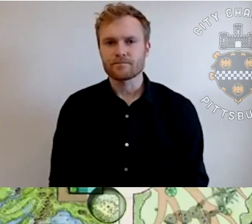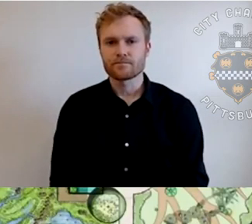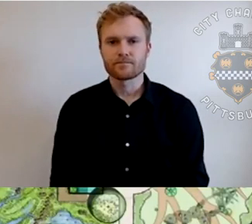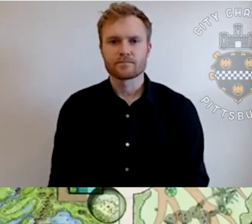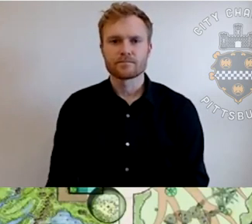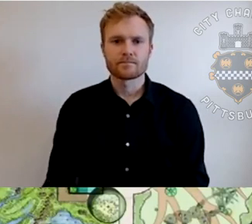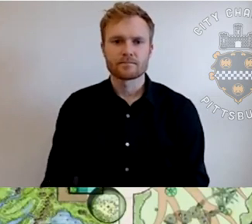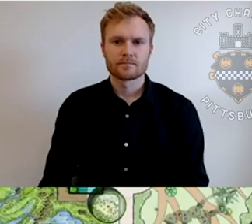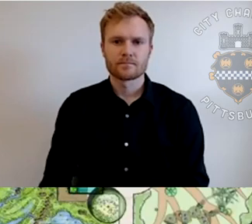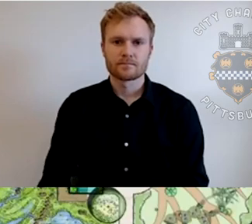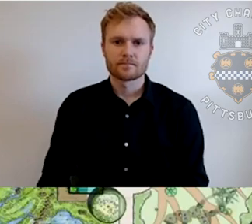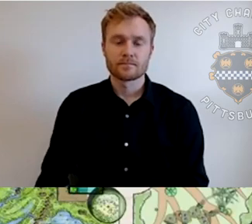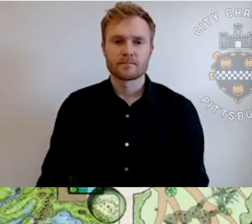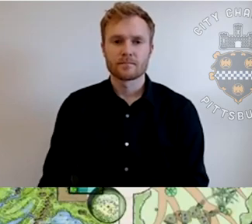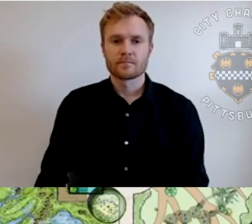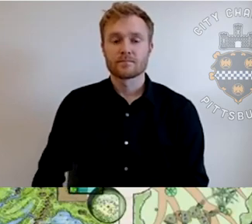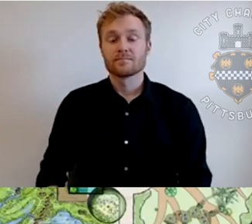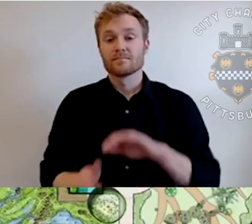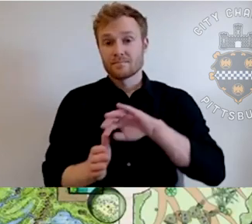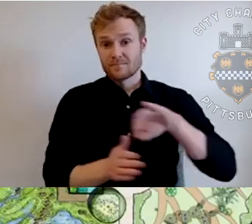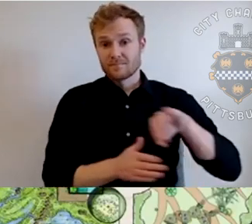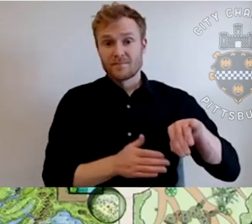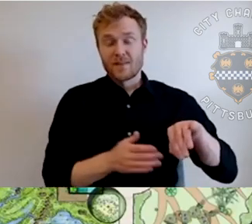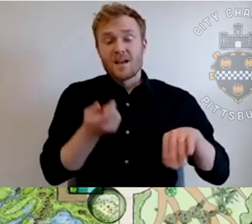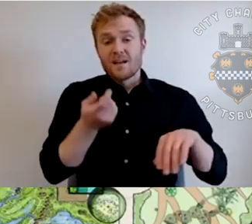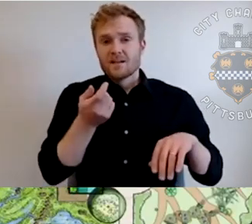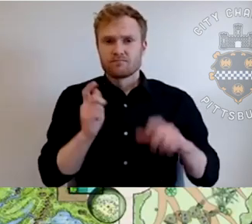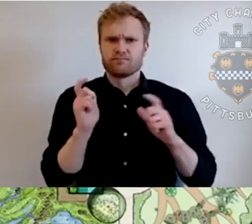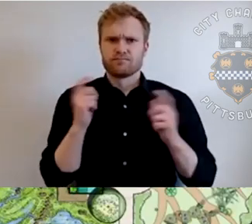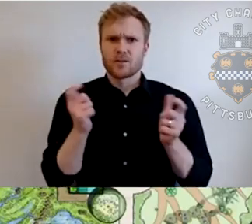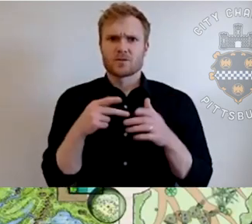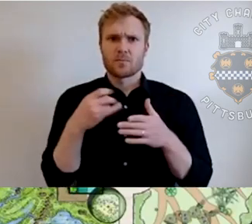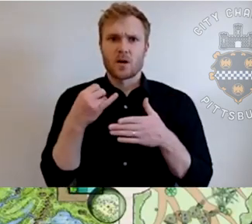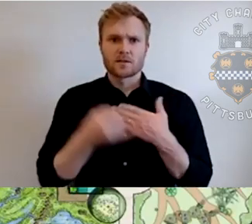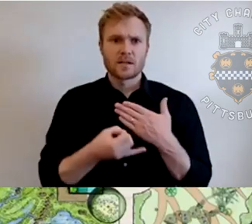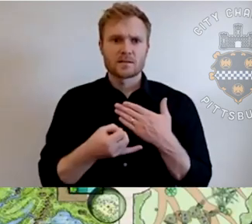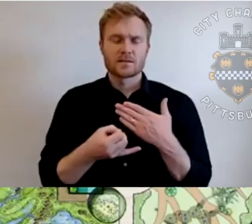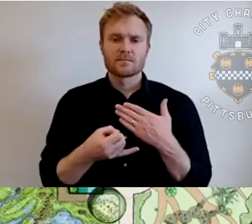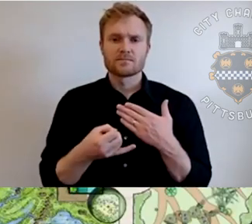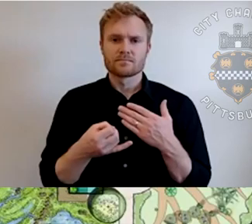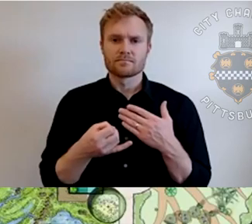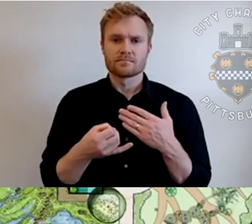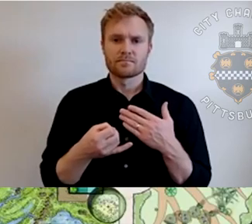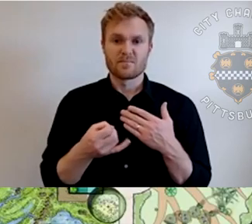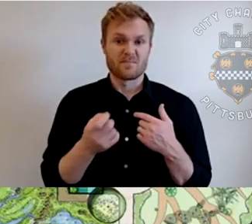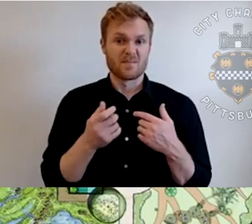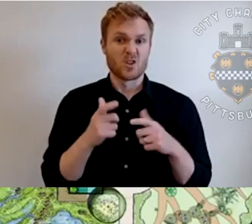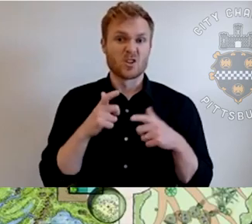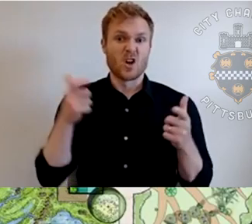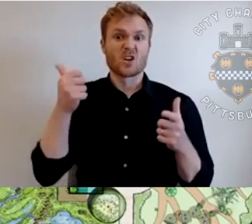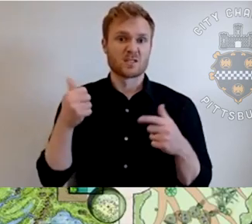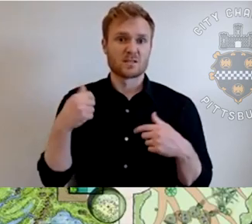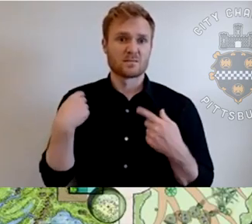Uh, shifting gears a little bit. This is a rather large project, one of our largest, um, parks development projects to date. This is in White Mountain Park.